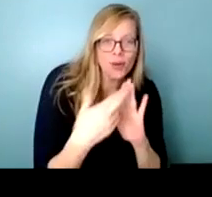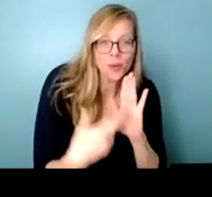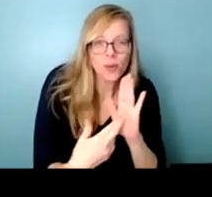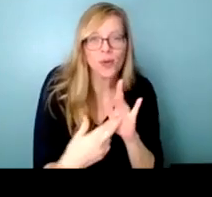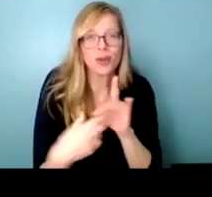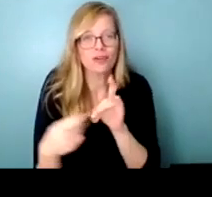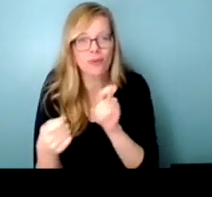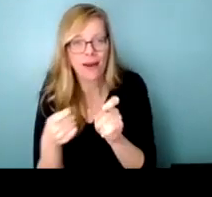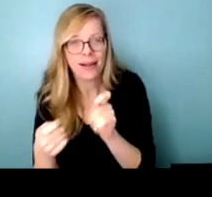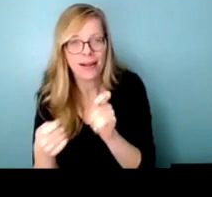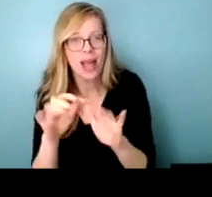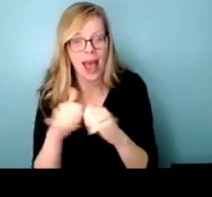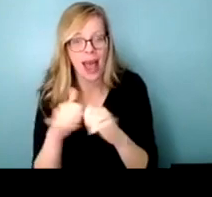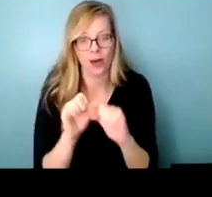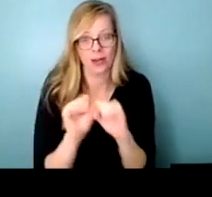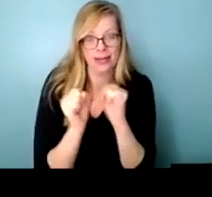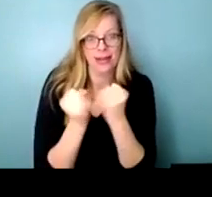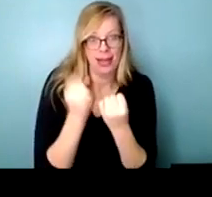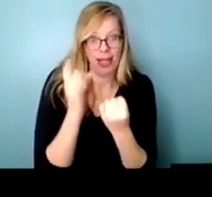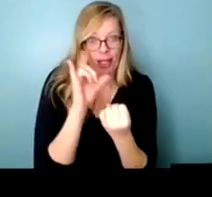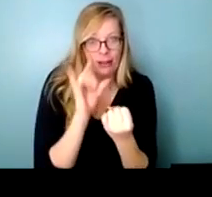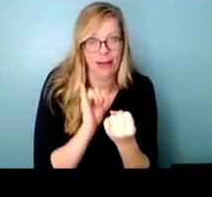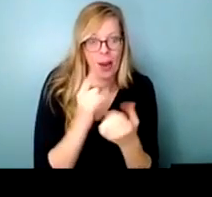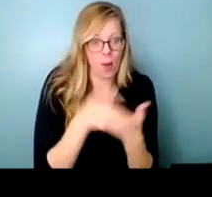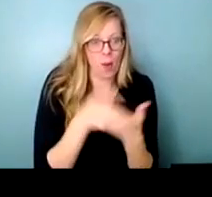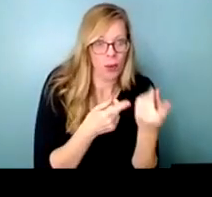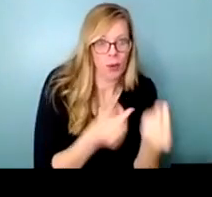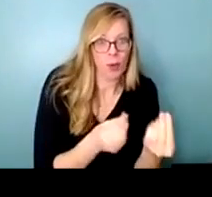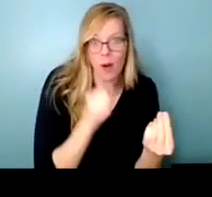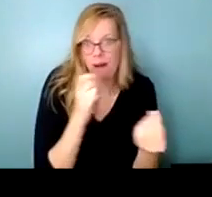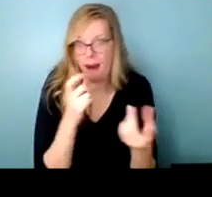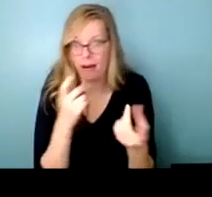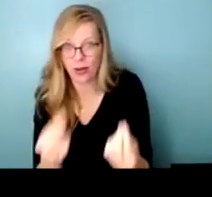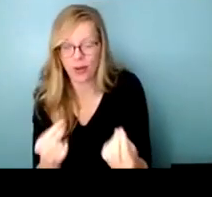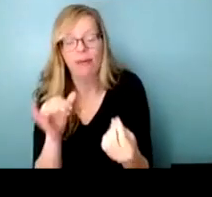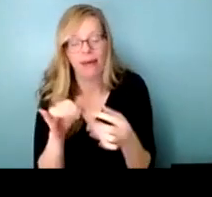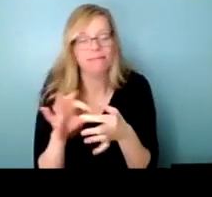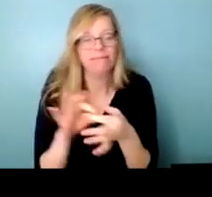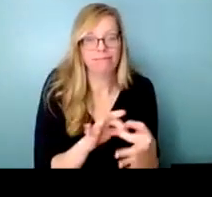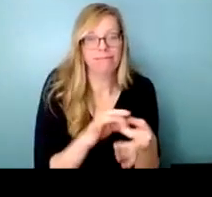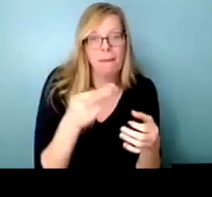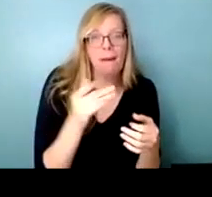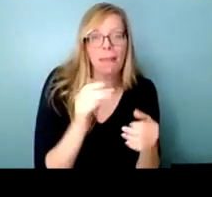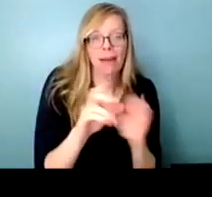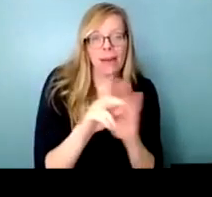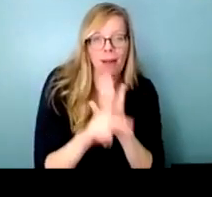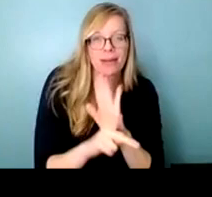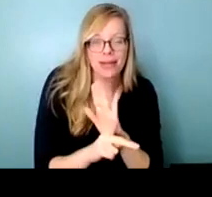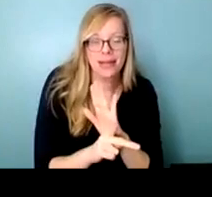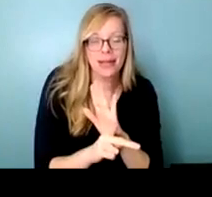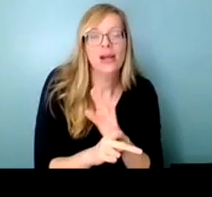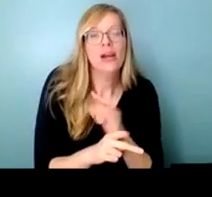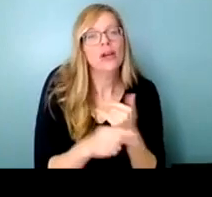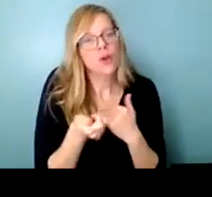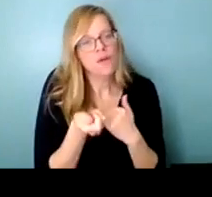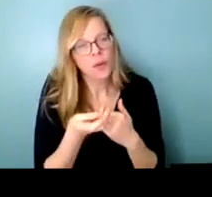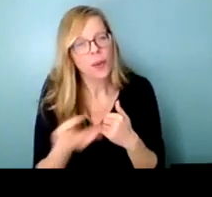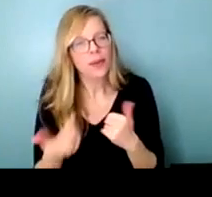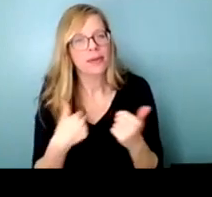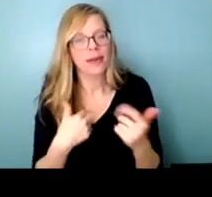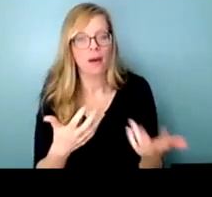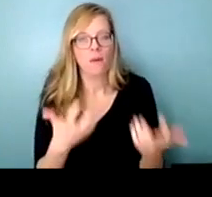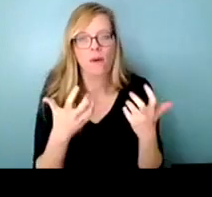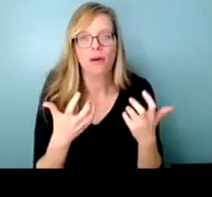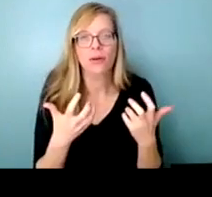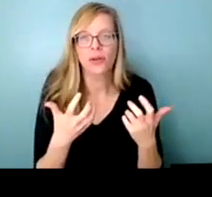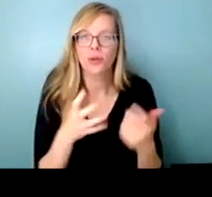the laws and rules and regulations about how our society works or or doesn't work um has to do with public policy um and so there's a